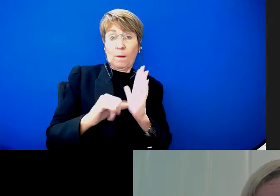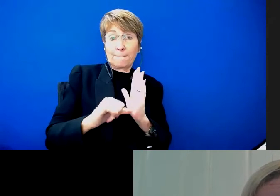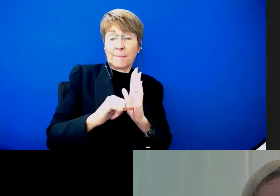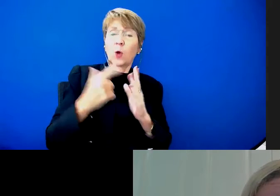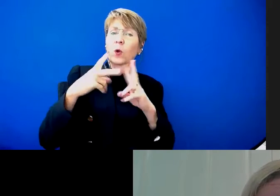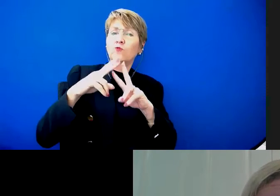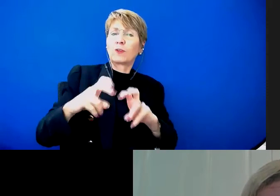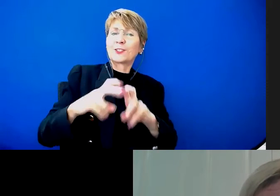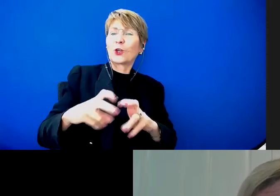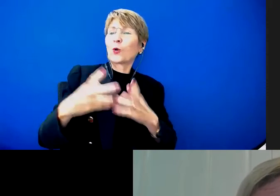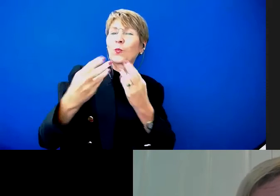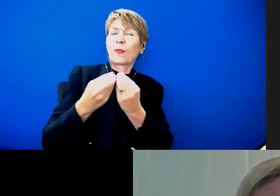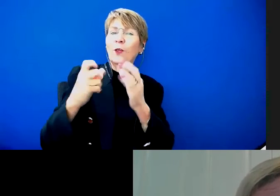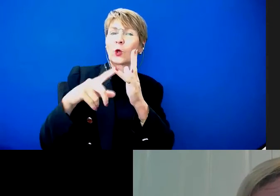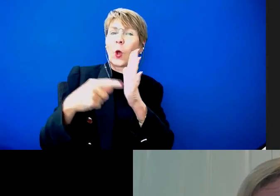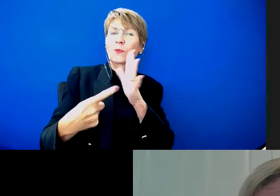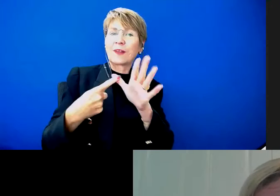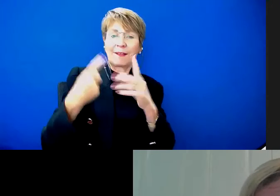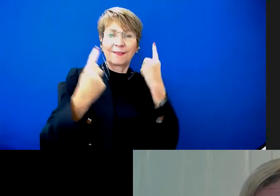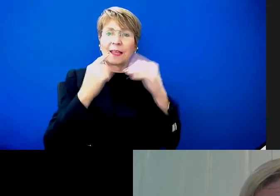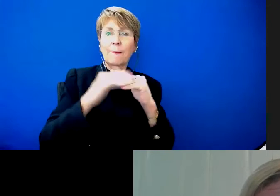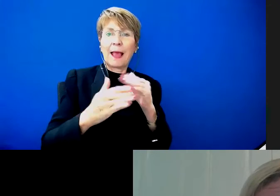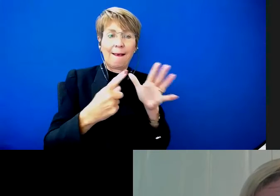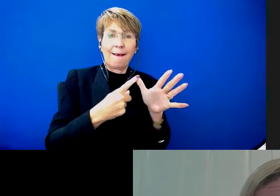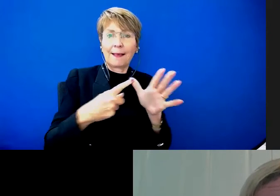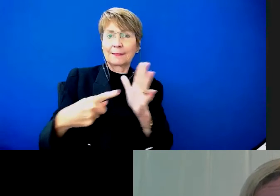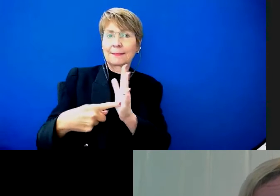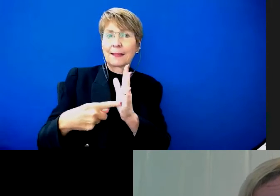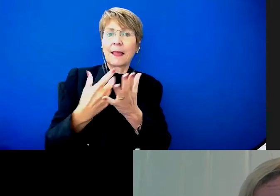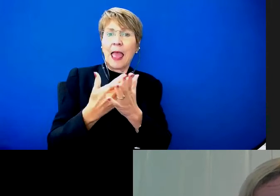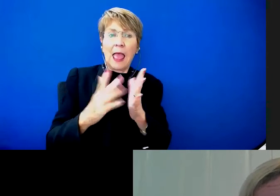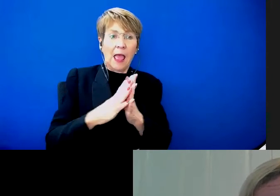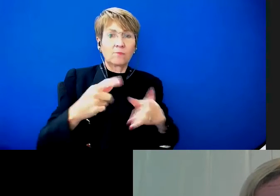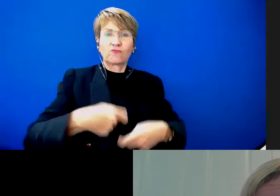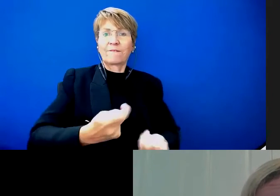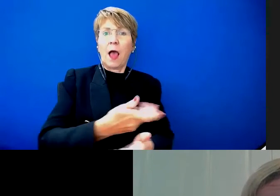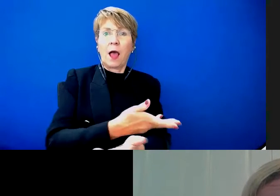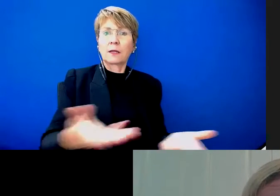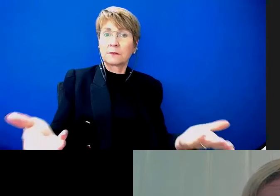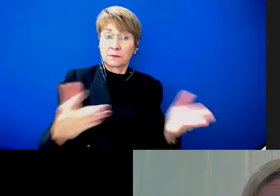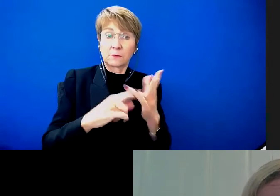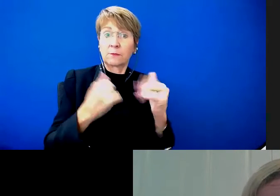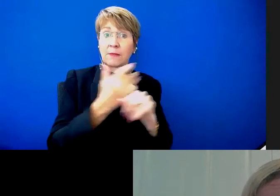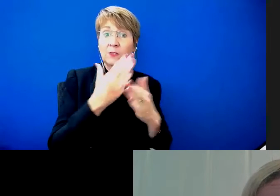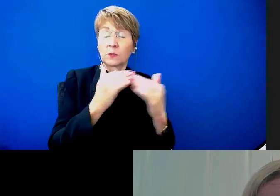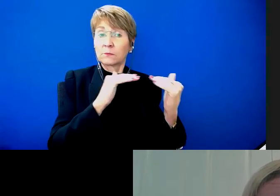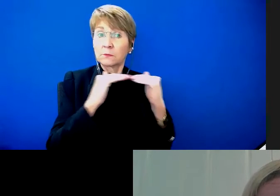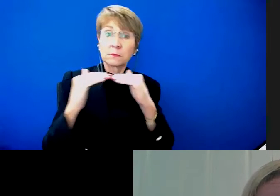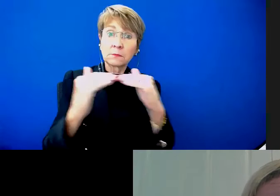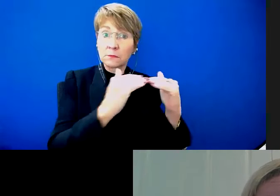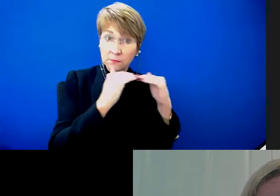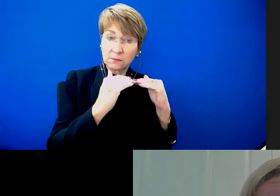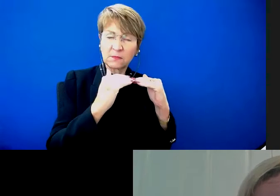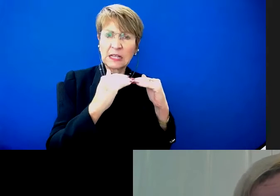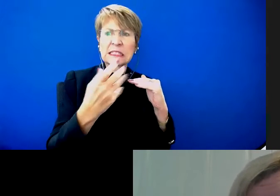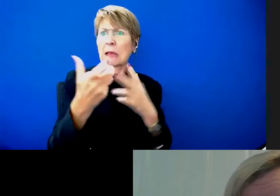now, looking at an AT equity study. And I know you've been heavily involved with this, as has Natasha Layton and other colleagues, really